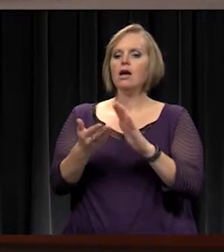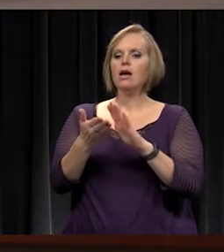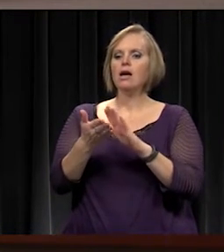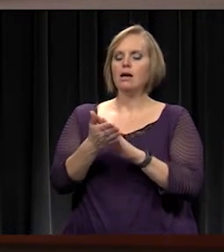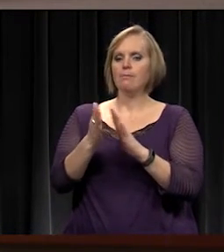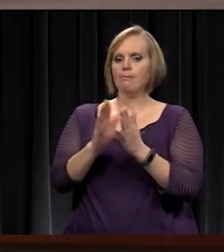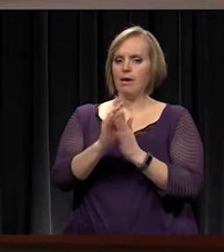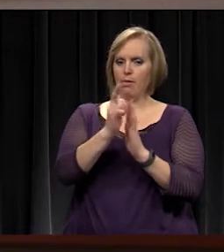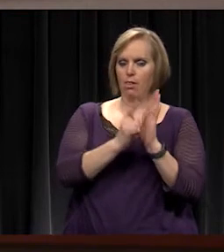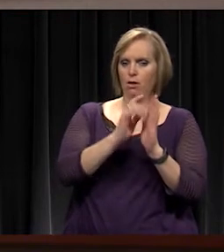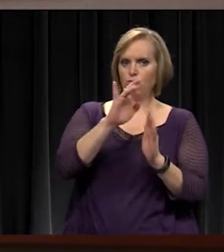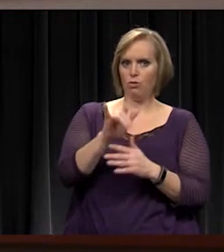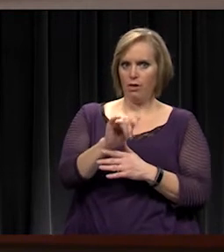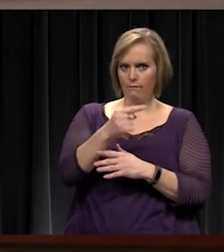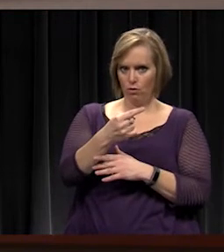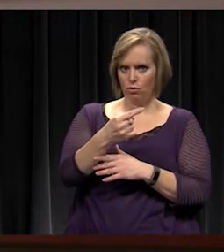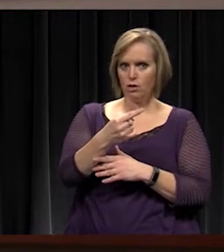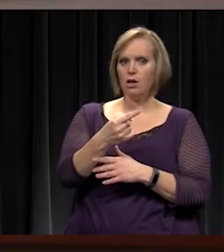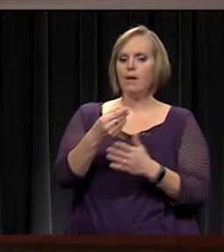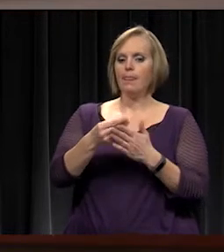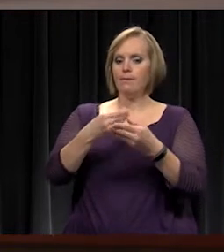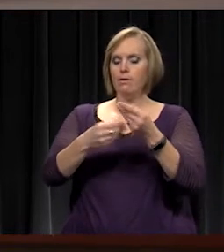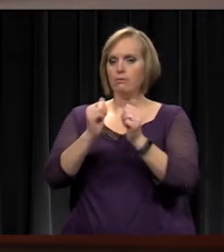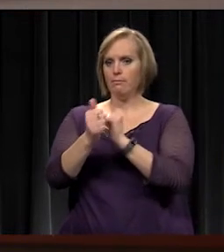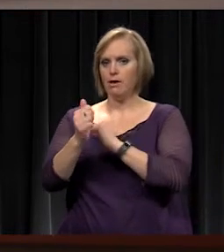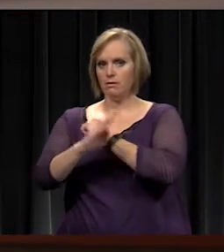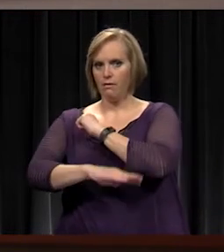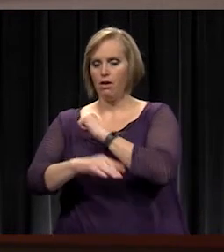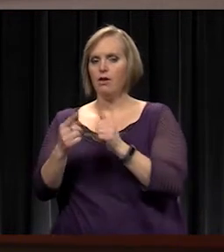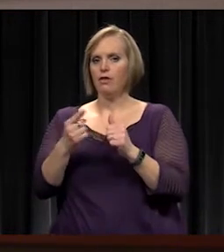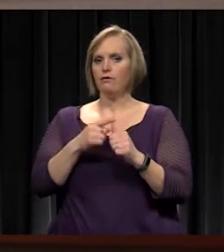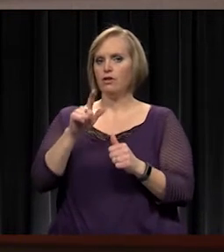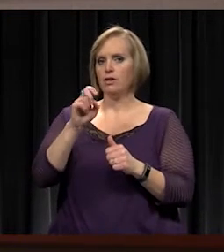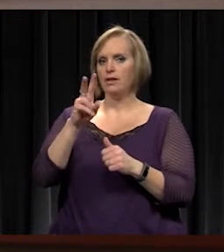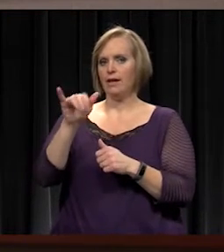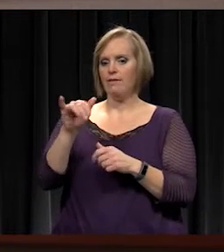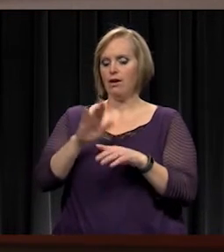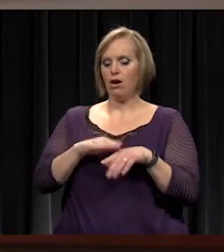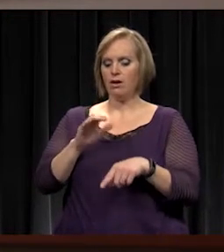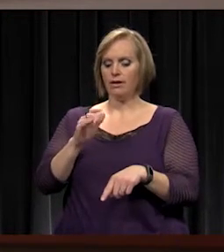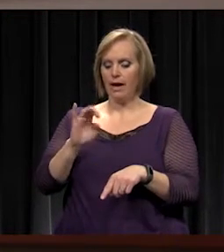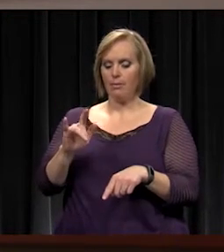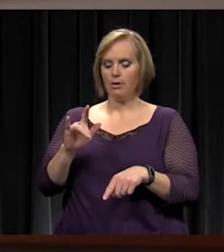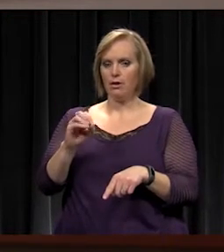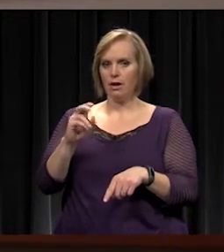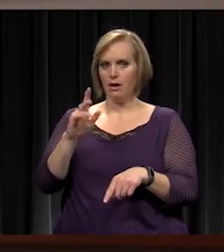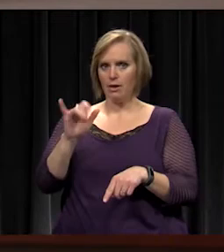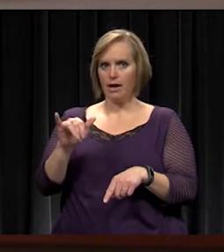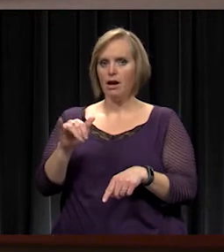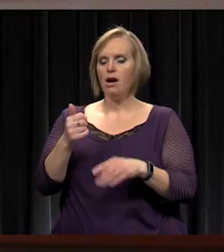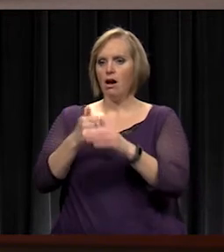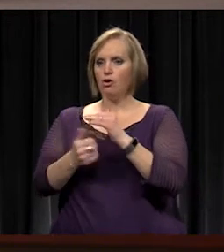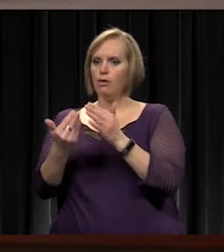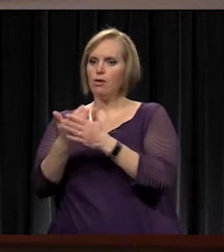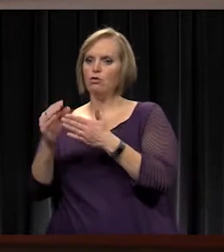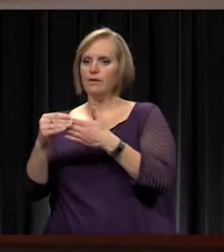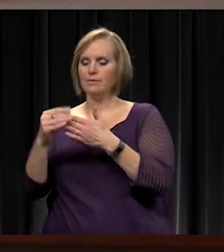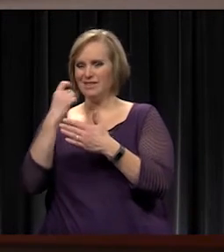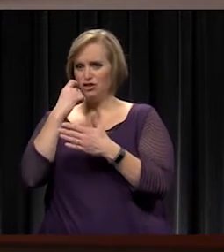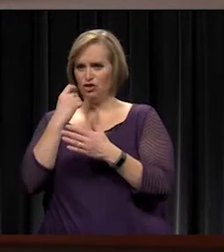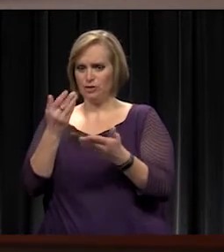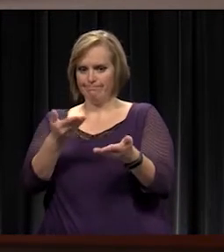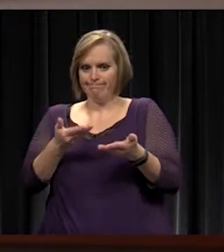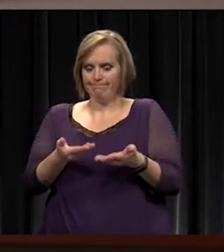1st. We passed our budget in the fall. The first levy on capital outlay into the new flexibility just came to us in January.